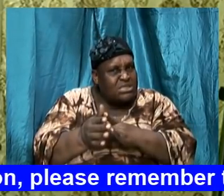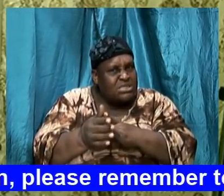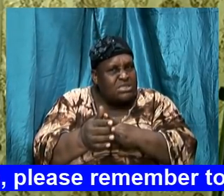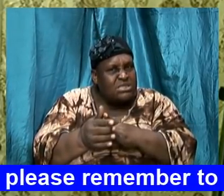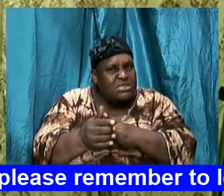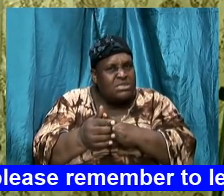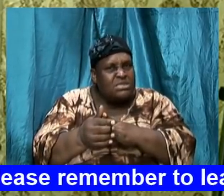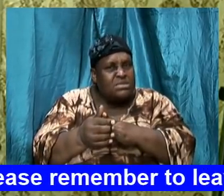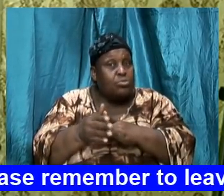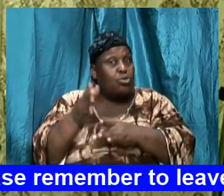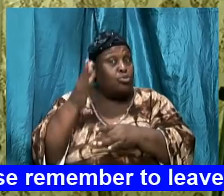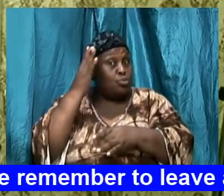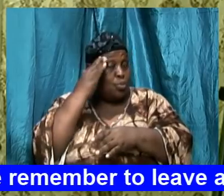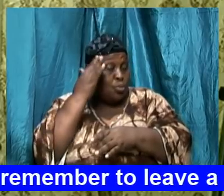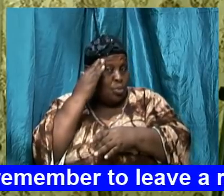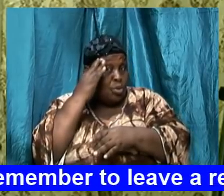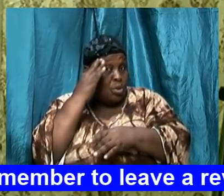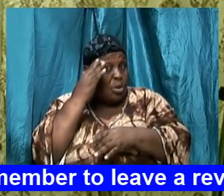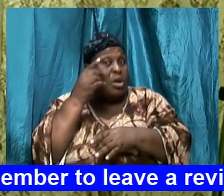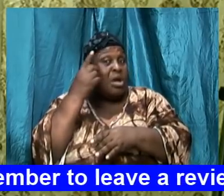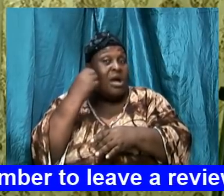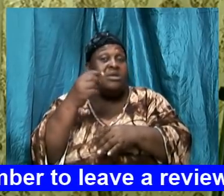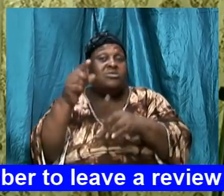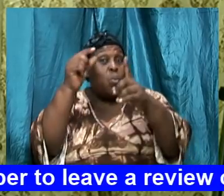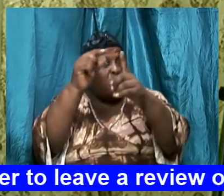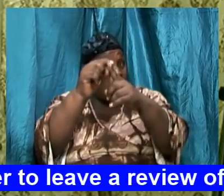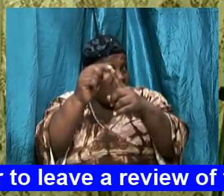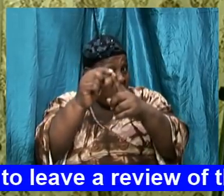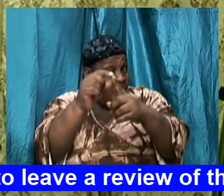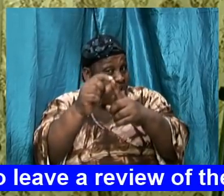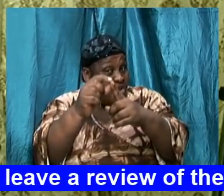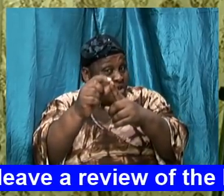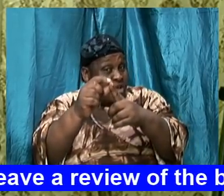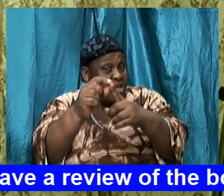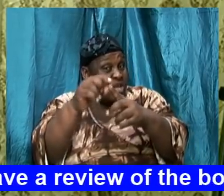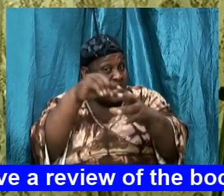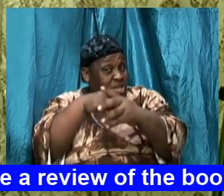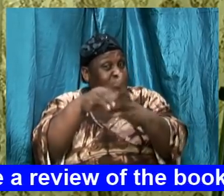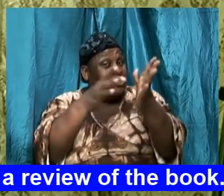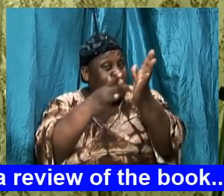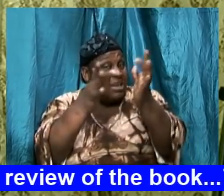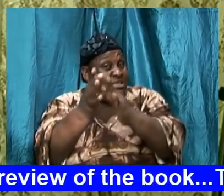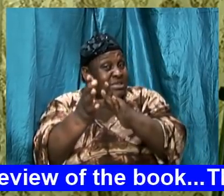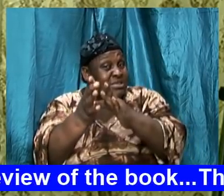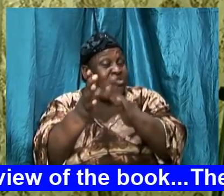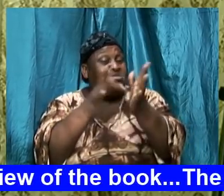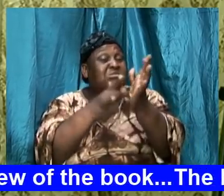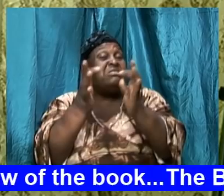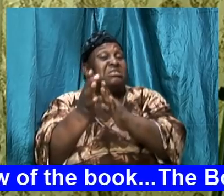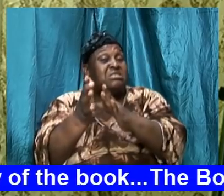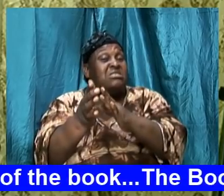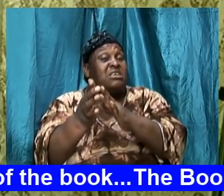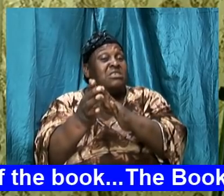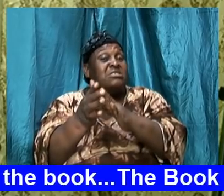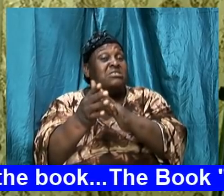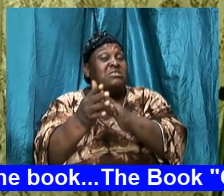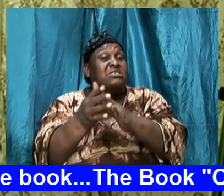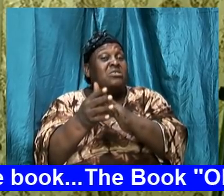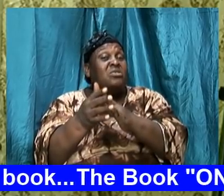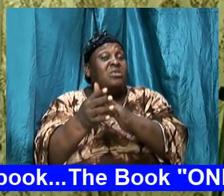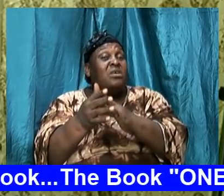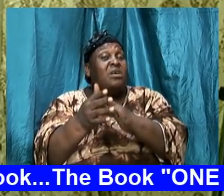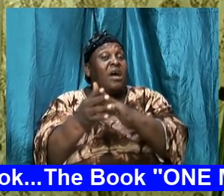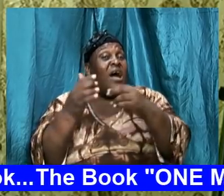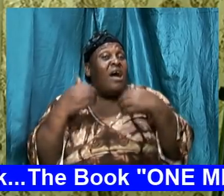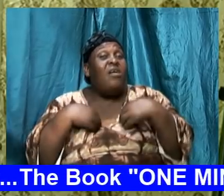but notice that because the word was inside of him he had what it took to repel the